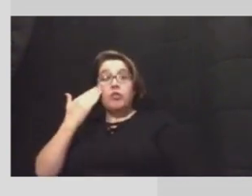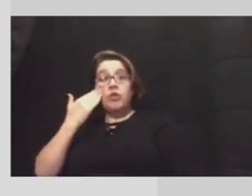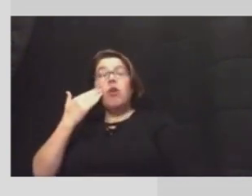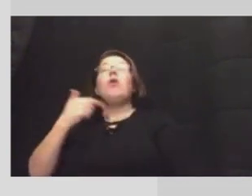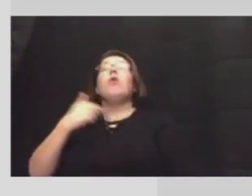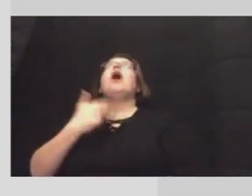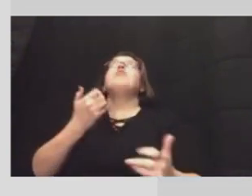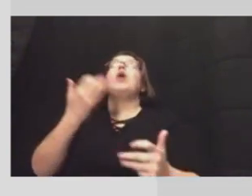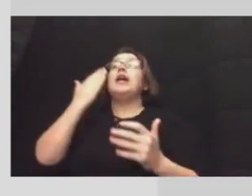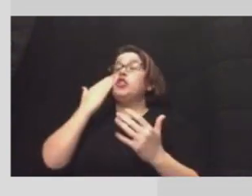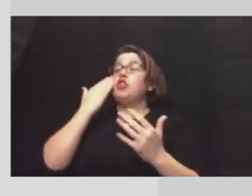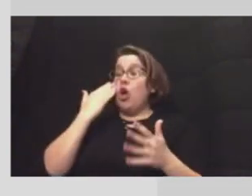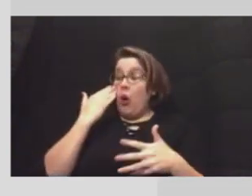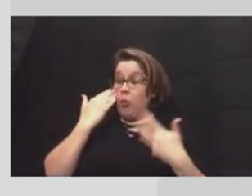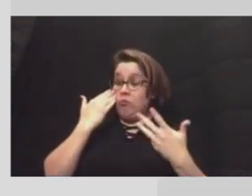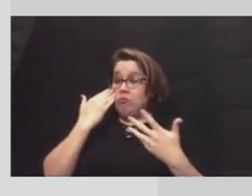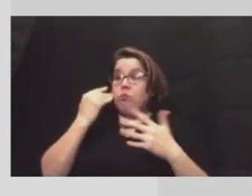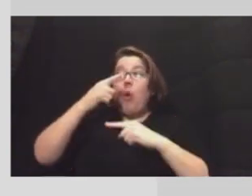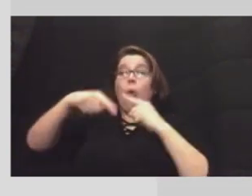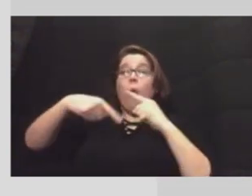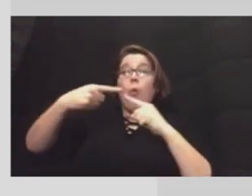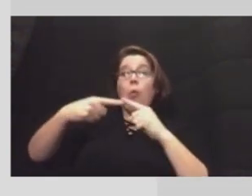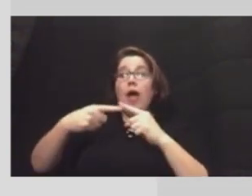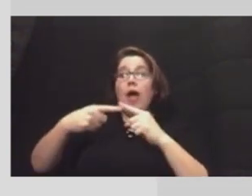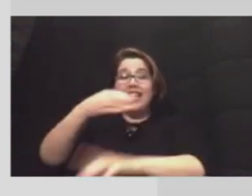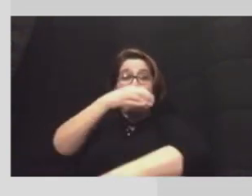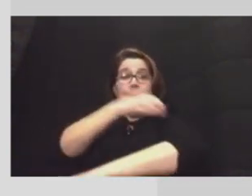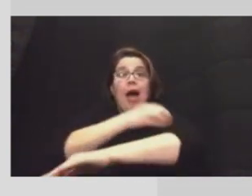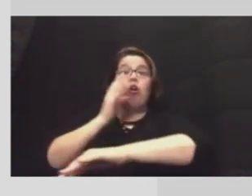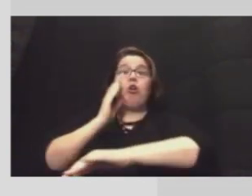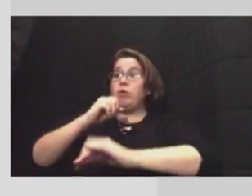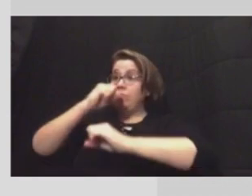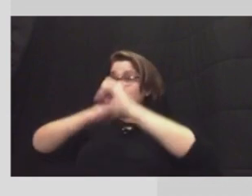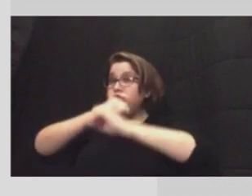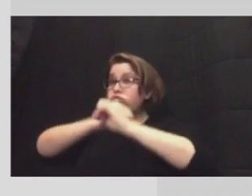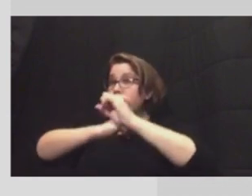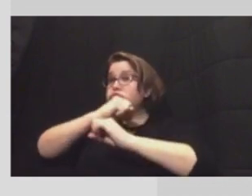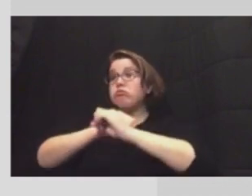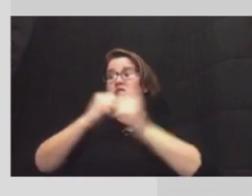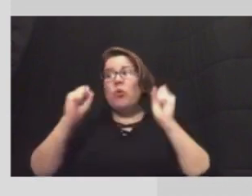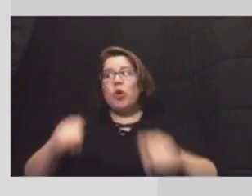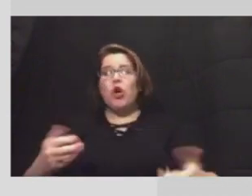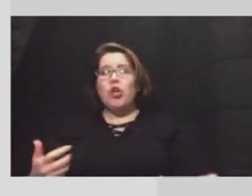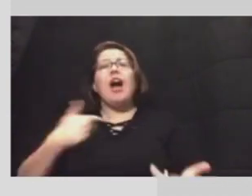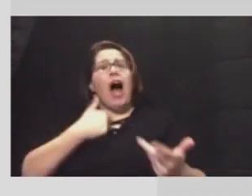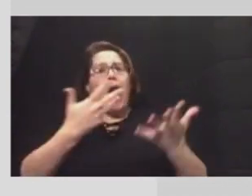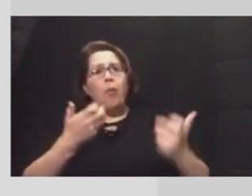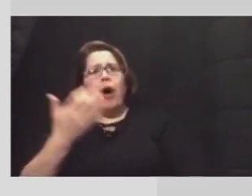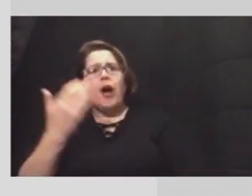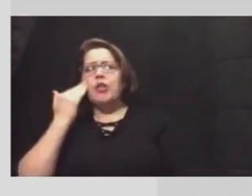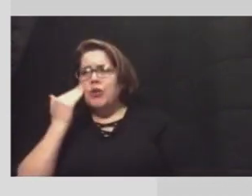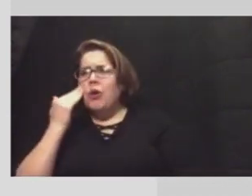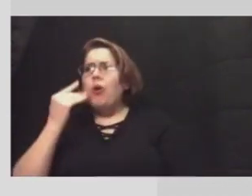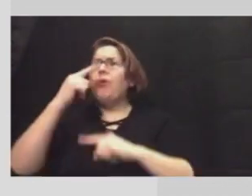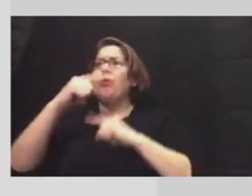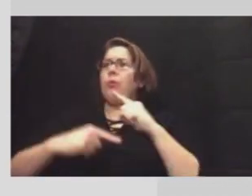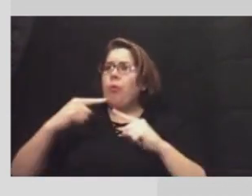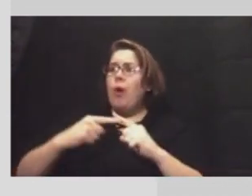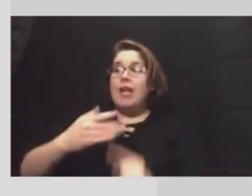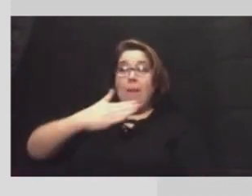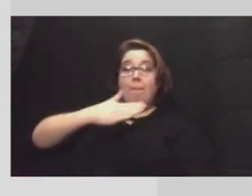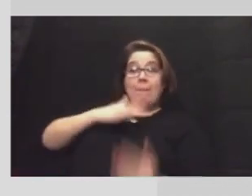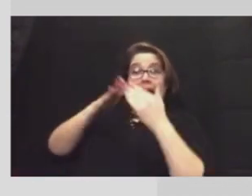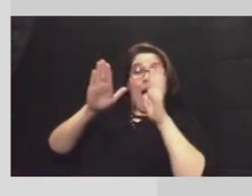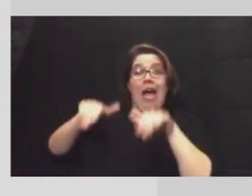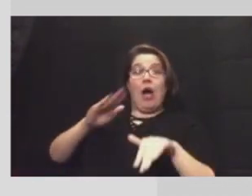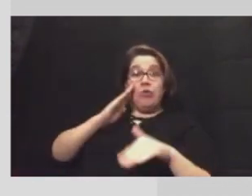know uh when the power was going to come on so our pumps would come back on i wanted to know when uh my own home was